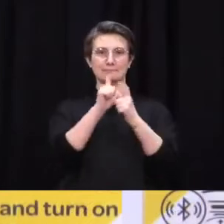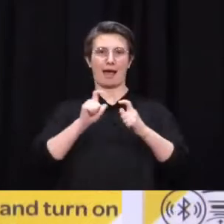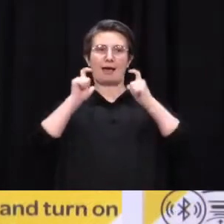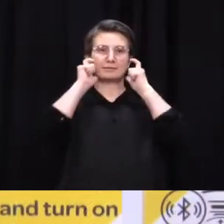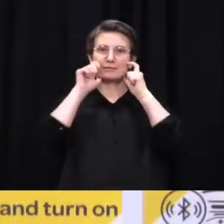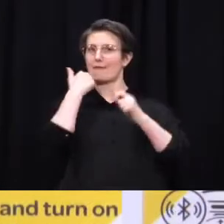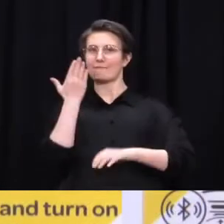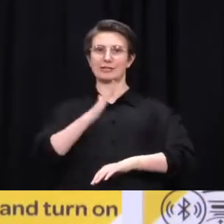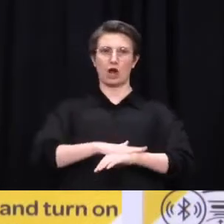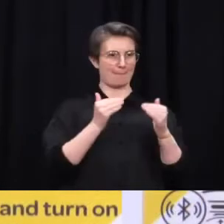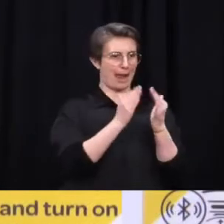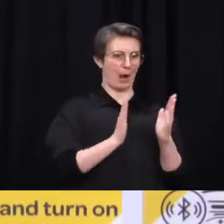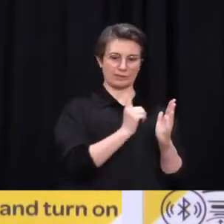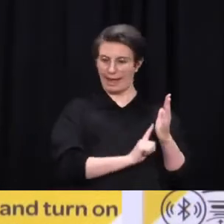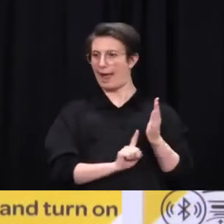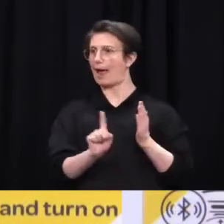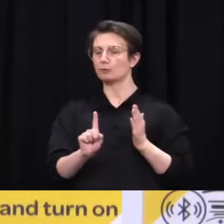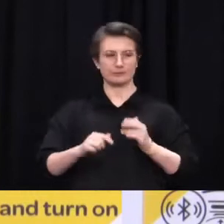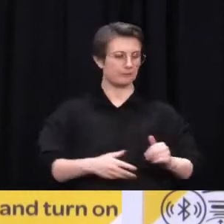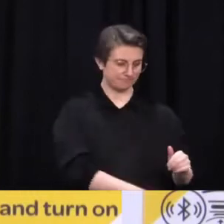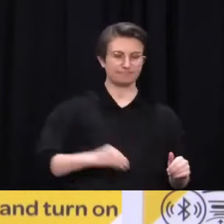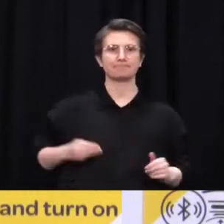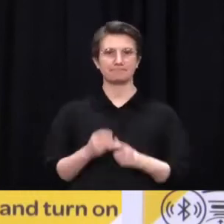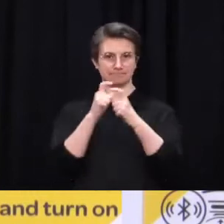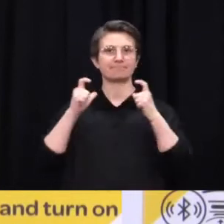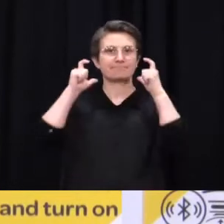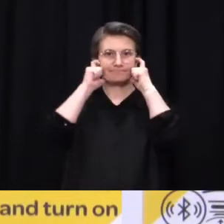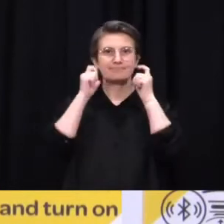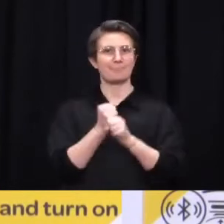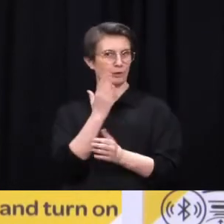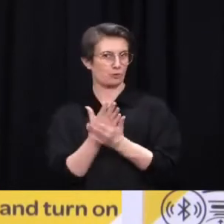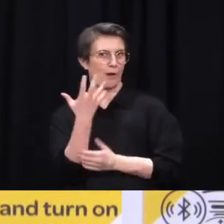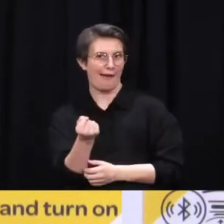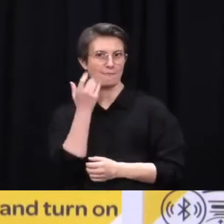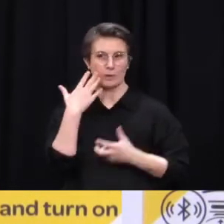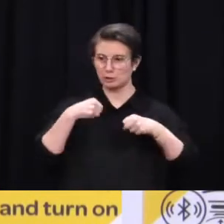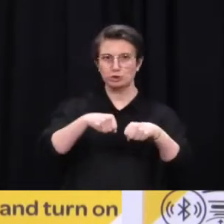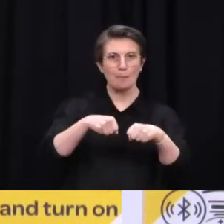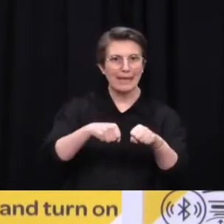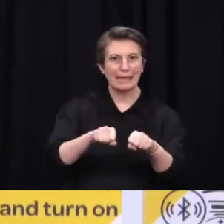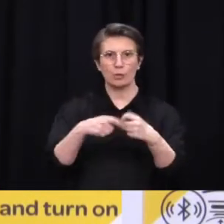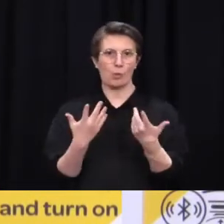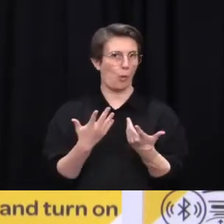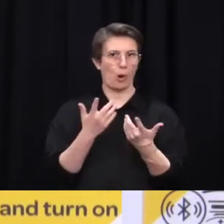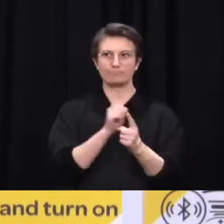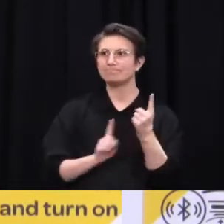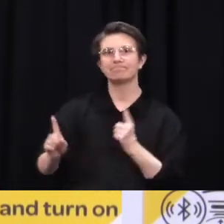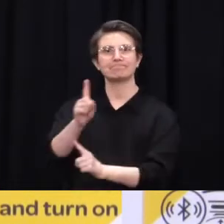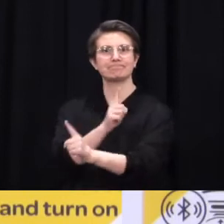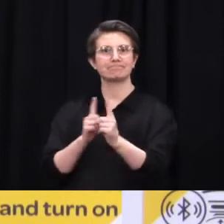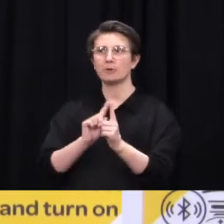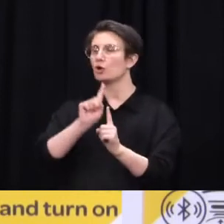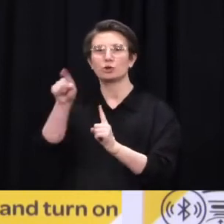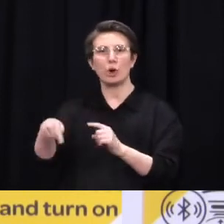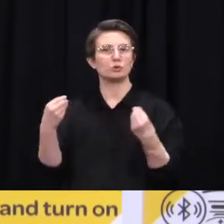appreciate it's not what we're used to, but we are all getting used to having our masks. I'd like to remind everyone it is mandatory to wear them when visiting alert level